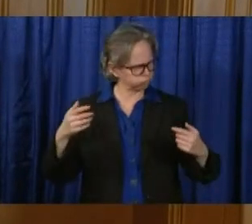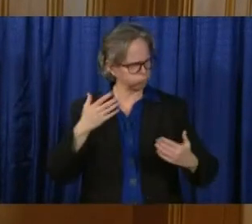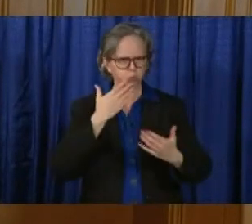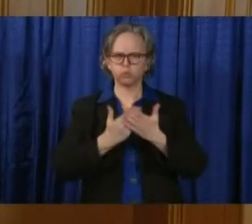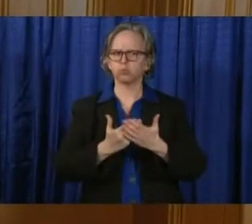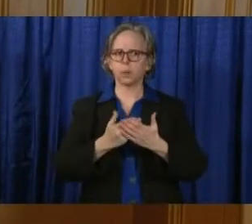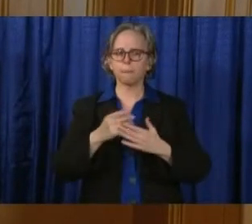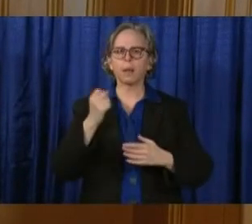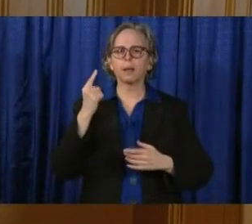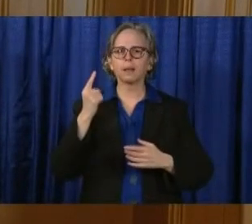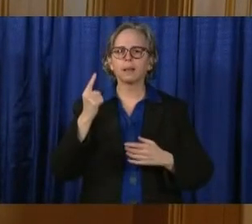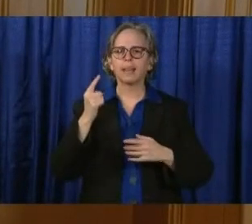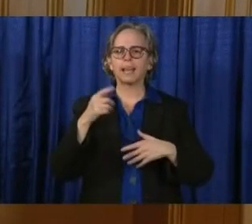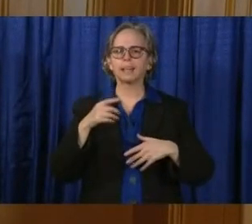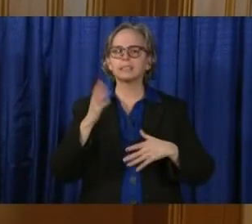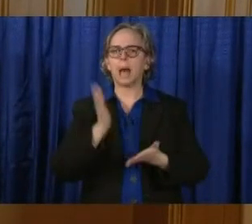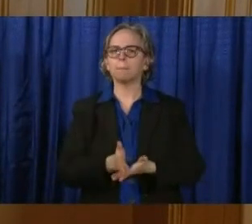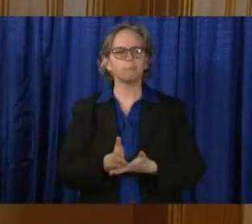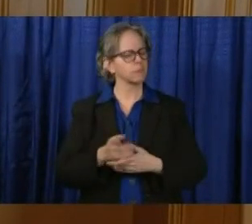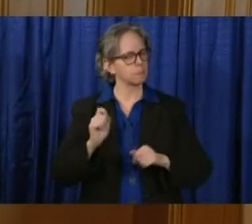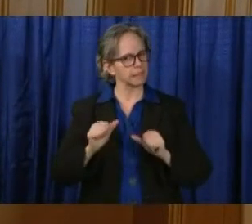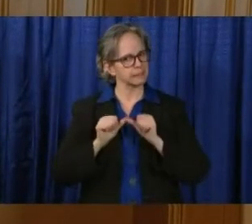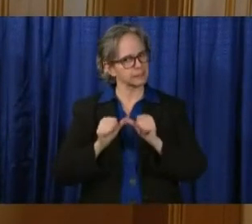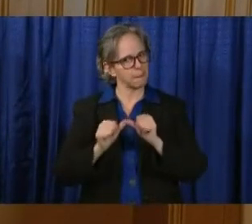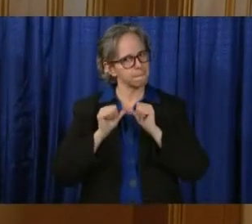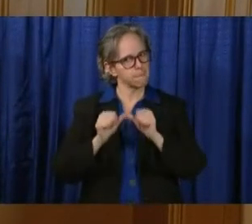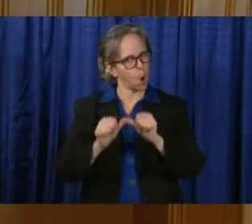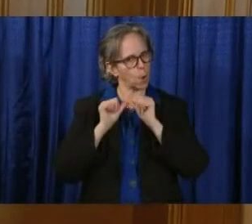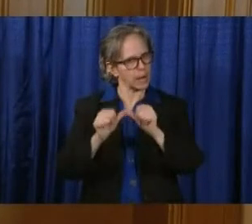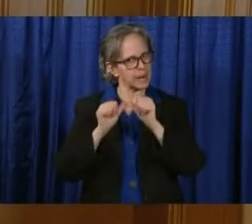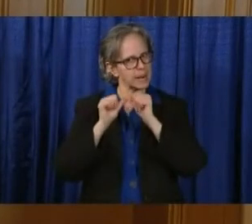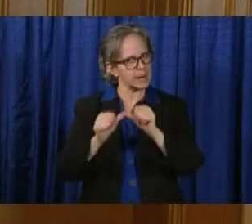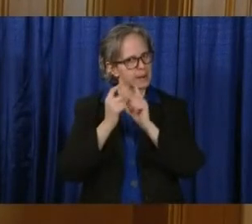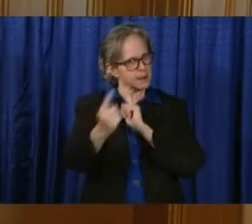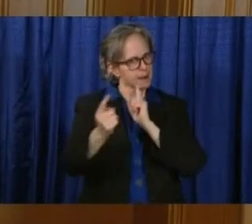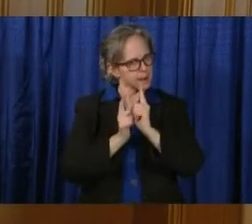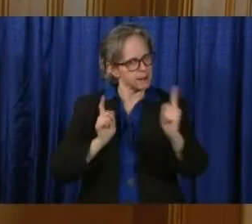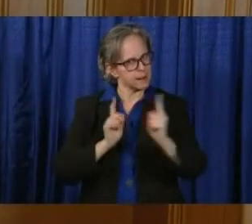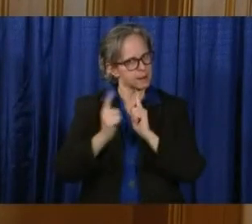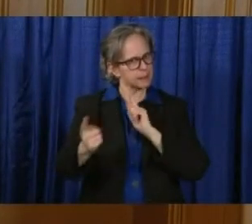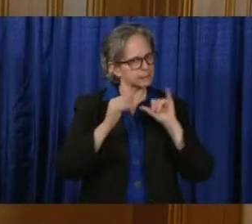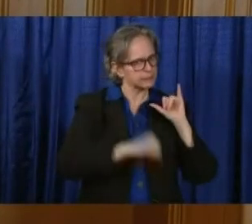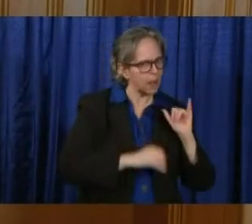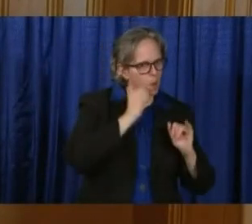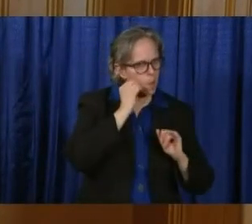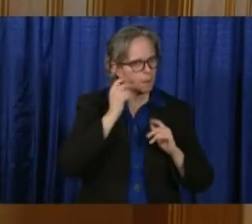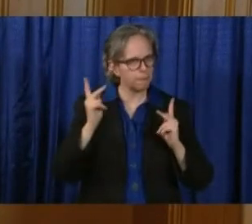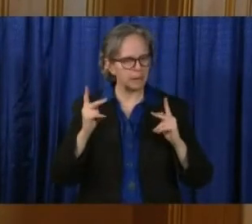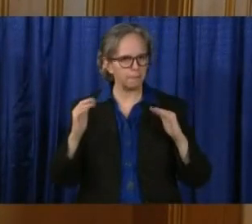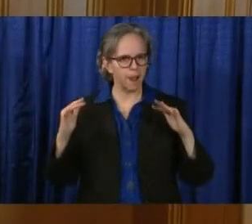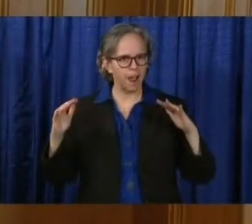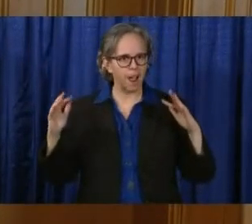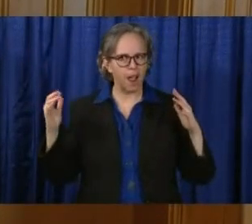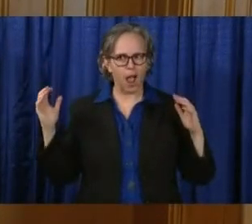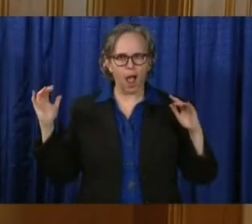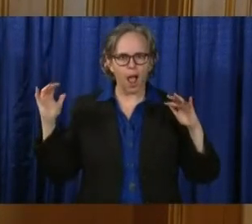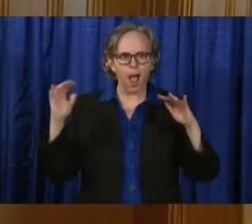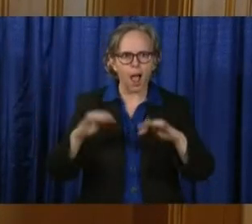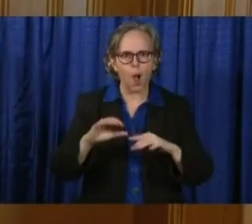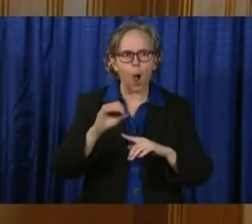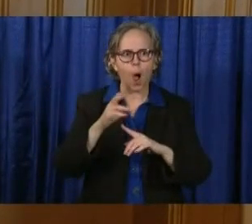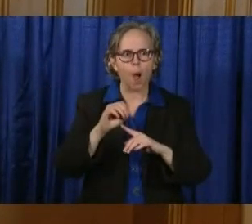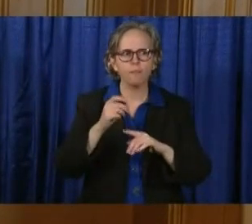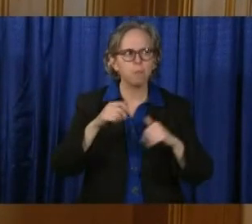on that. We cannot let up. And one of the concerns we have is that people coming into Ohio from other